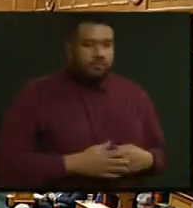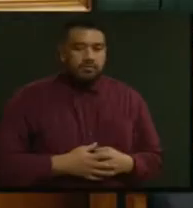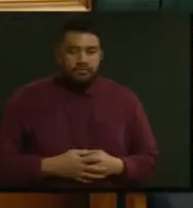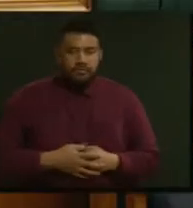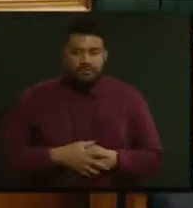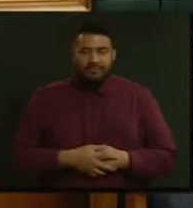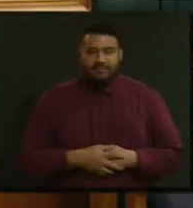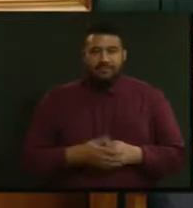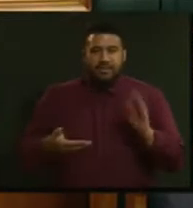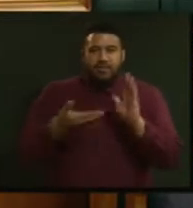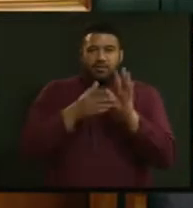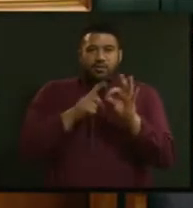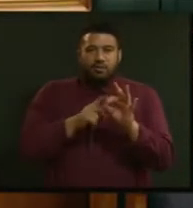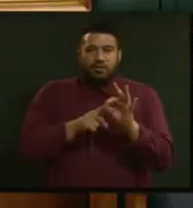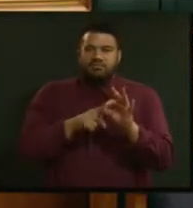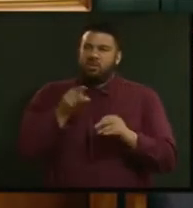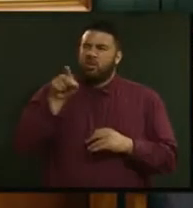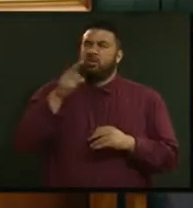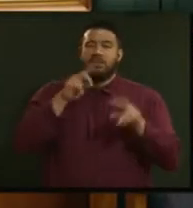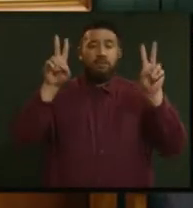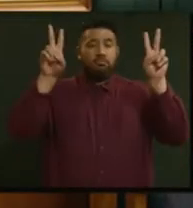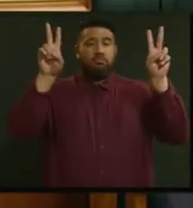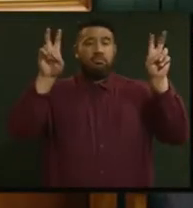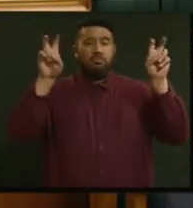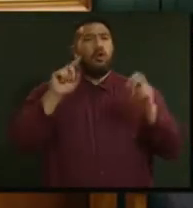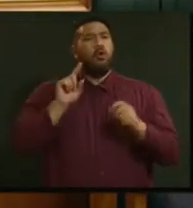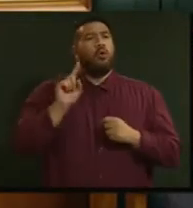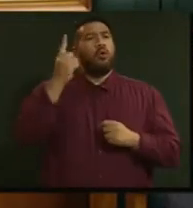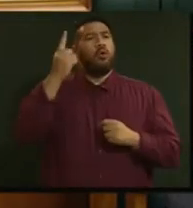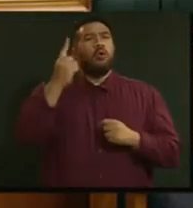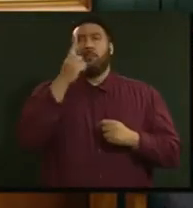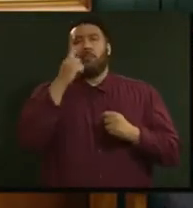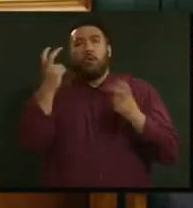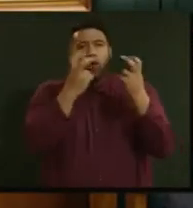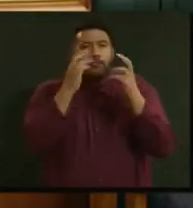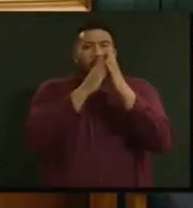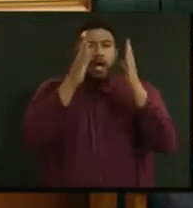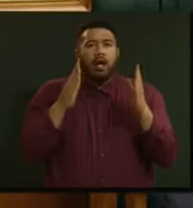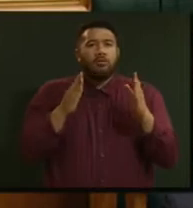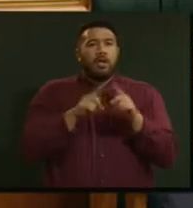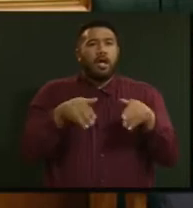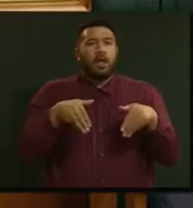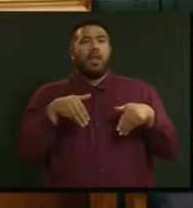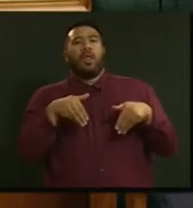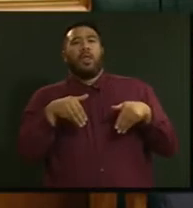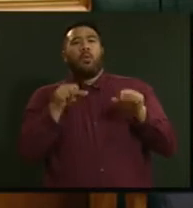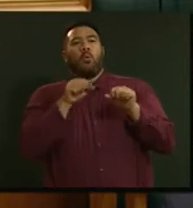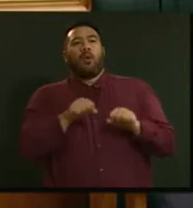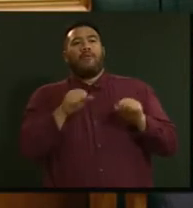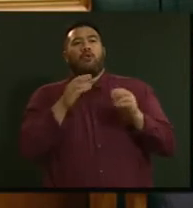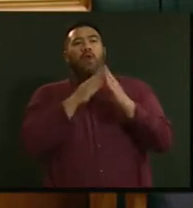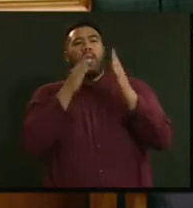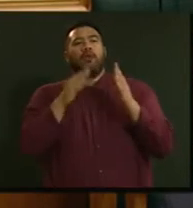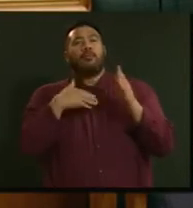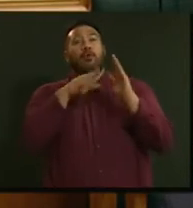Twyver. When he said, quote, it appeared Auckland house hunters were holding back until prices stabilised and